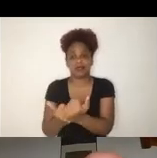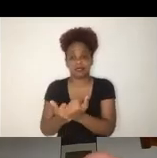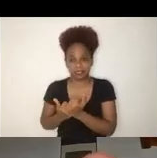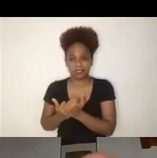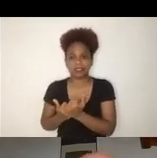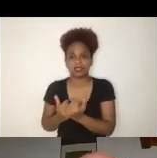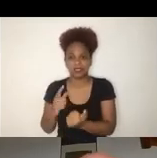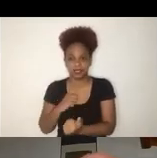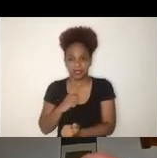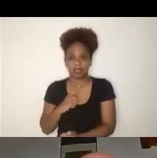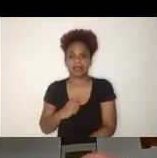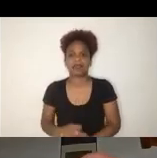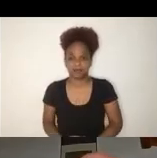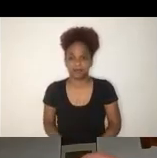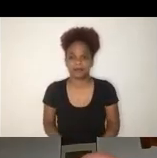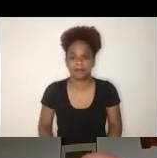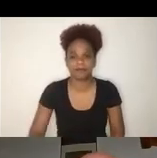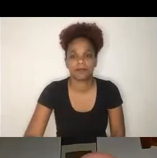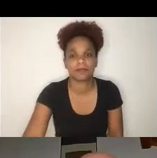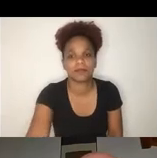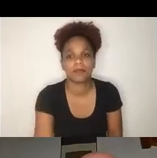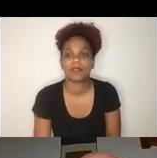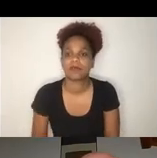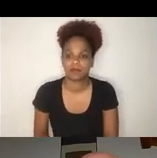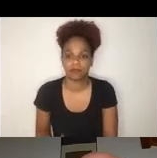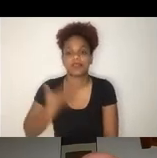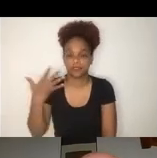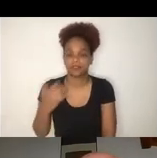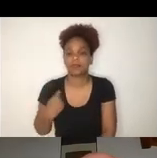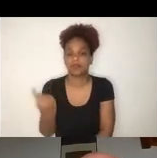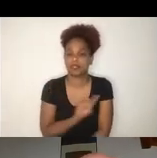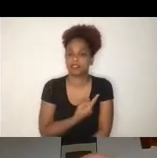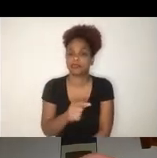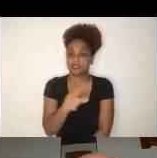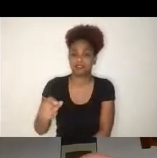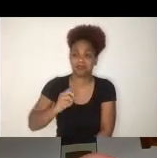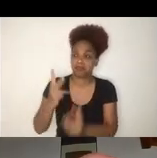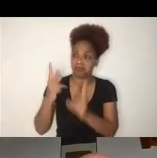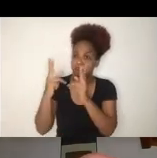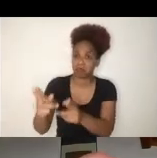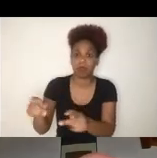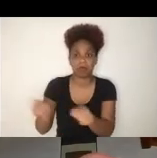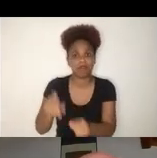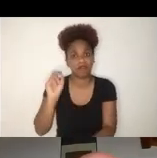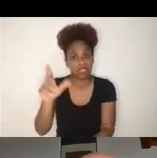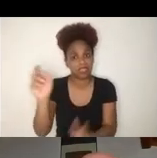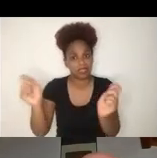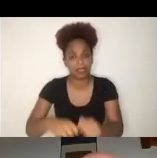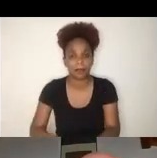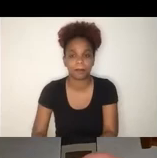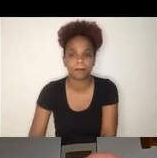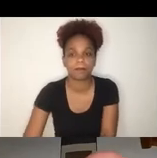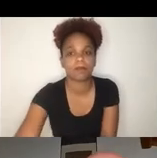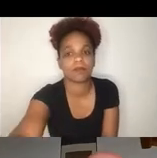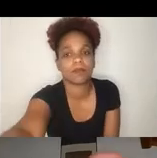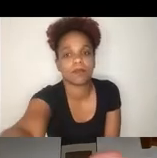surprising, but you see the same thing also in the health sector. Health professionals